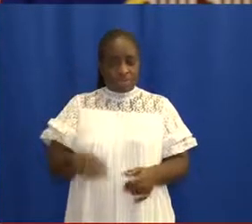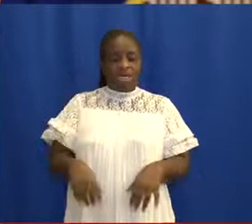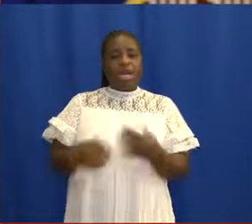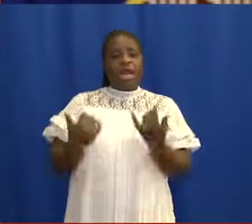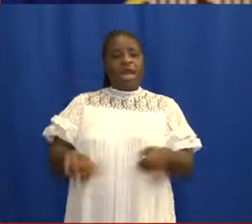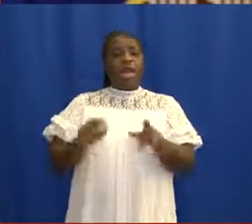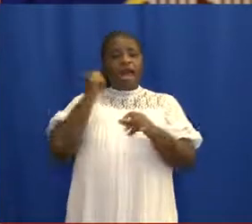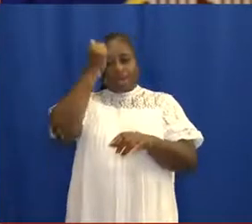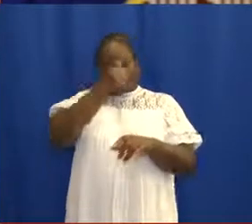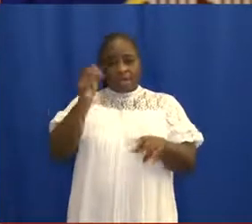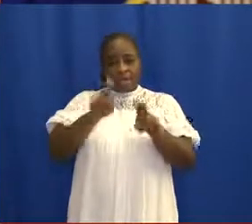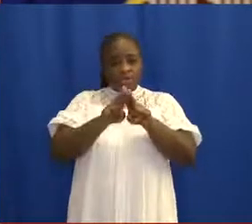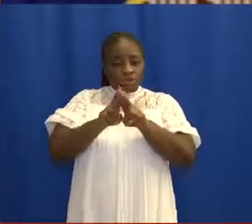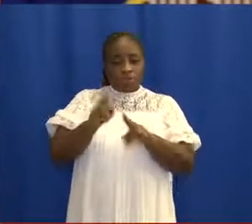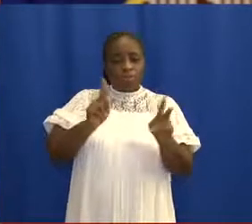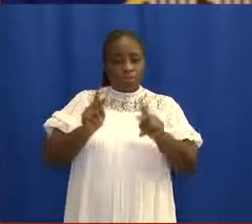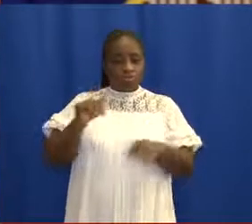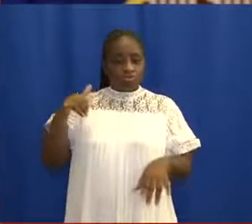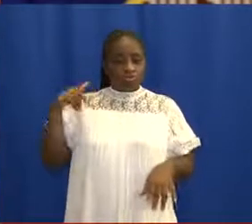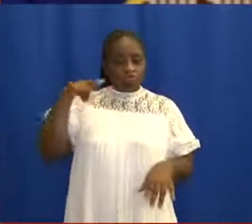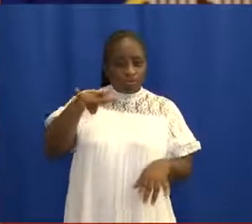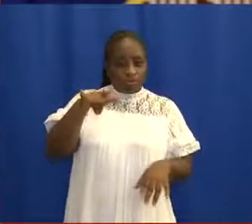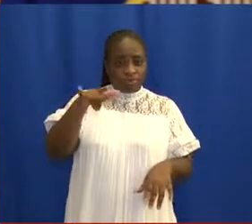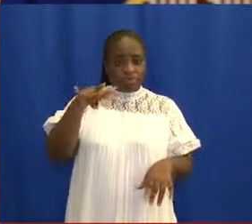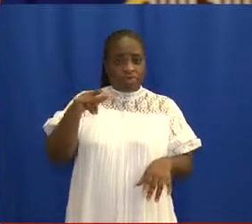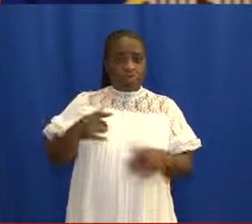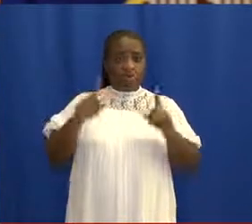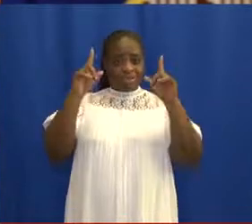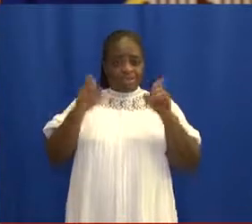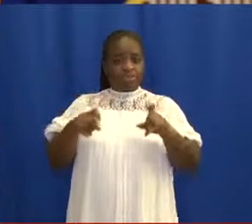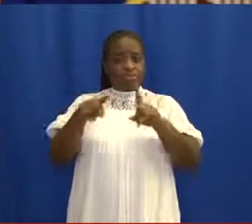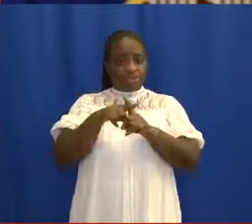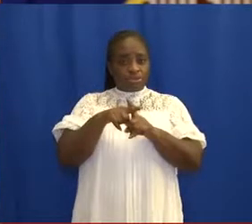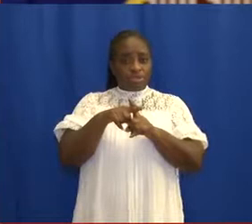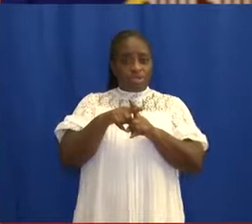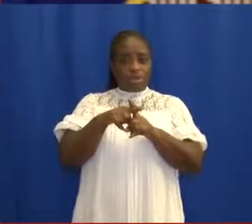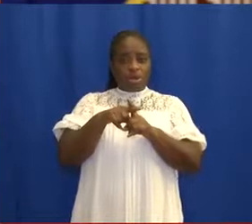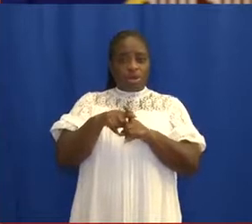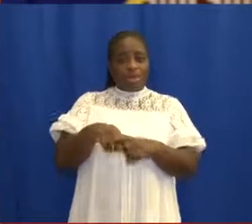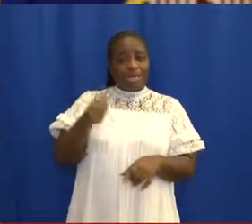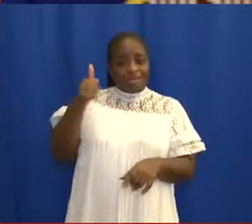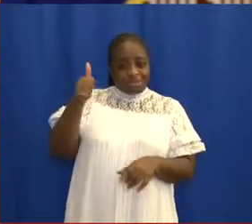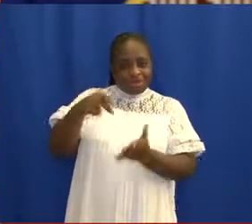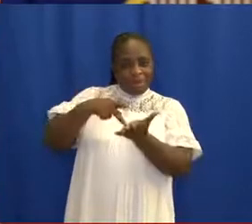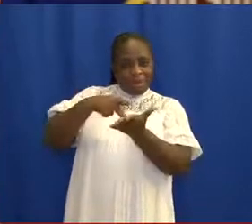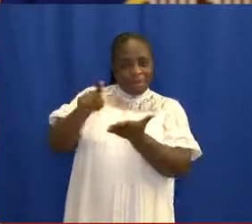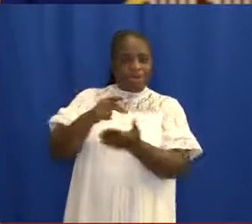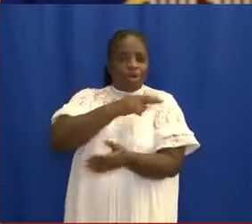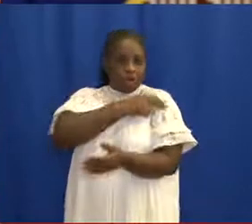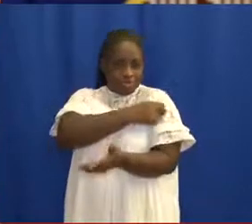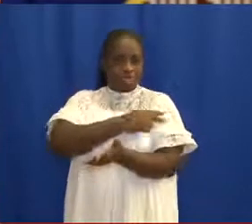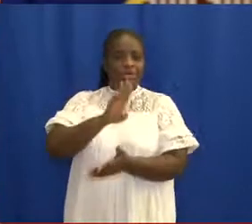ECOWAS nationals and travelers who test positive will bear the cost of the mandatory isolation